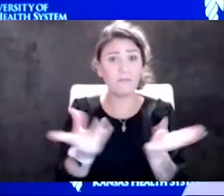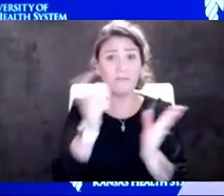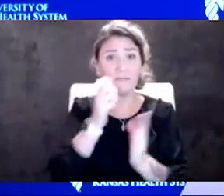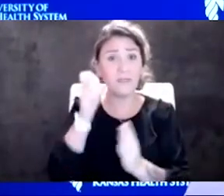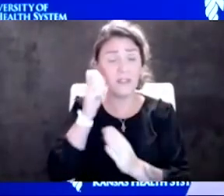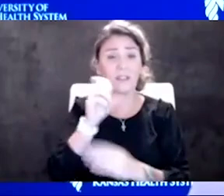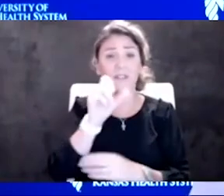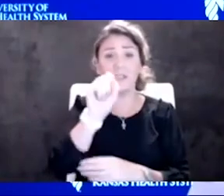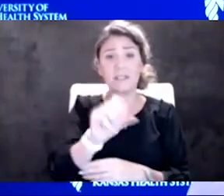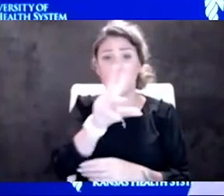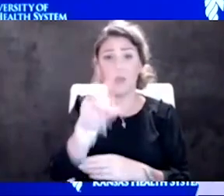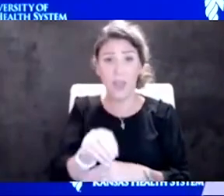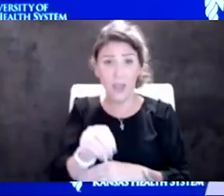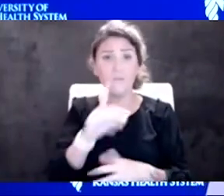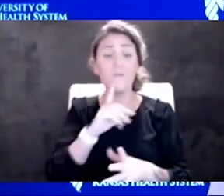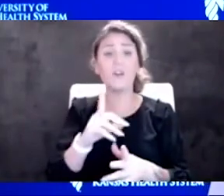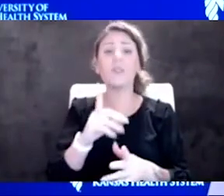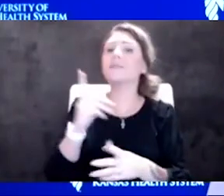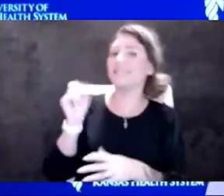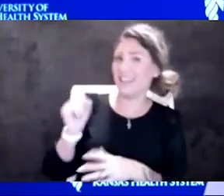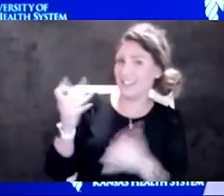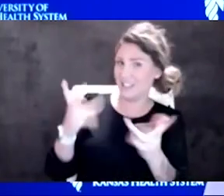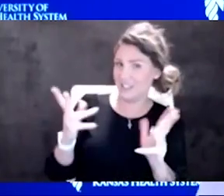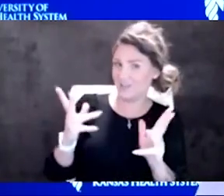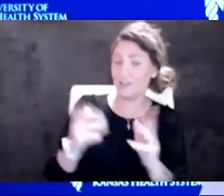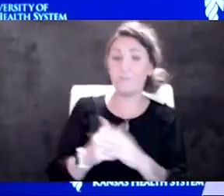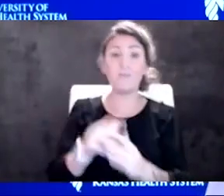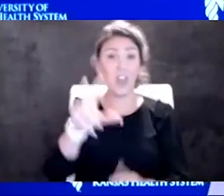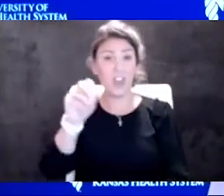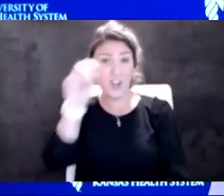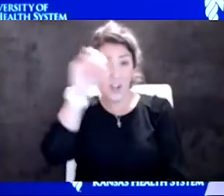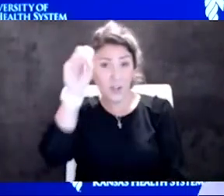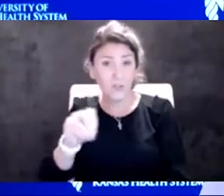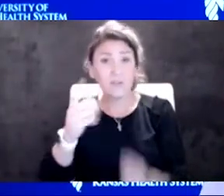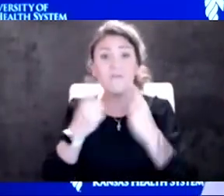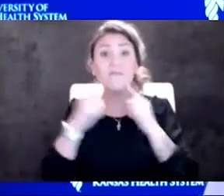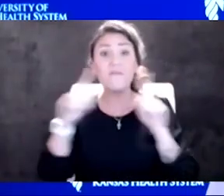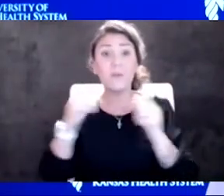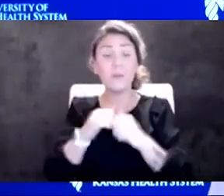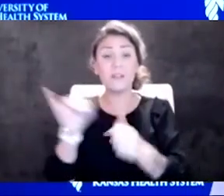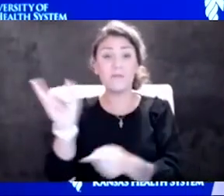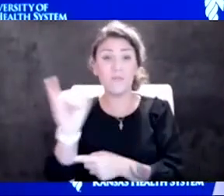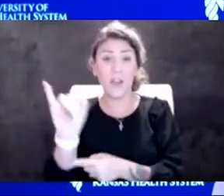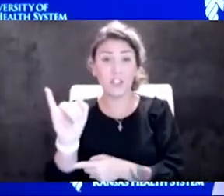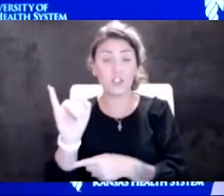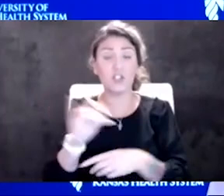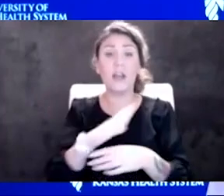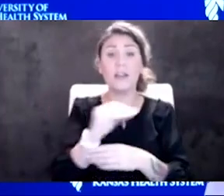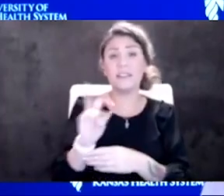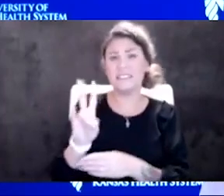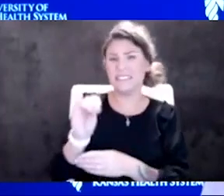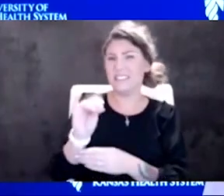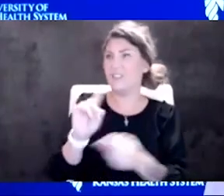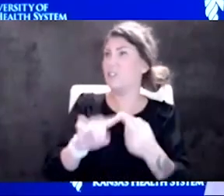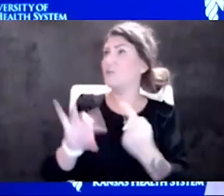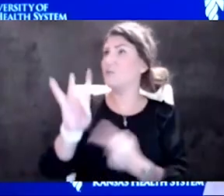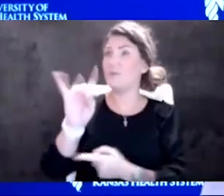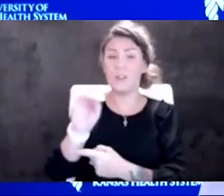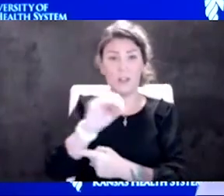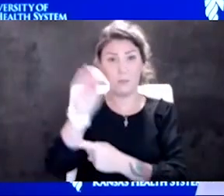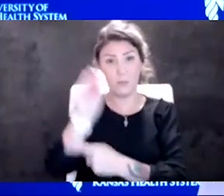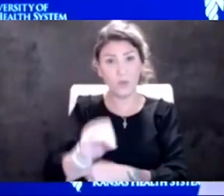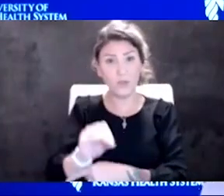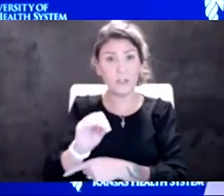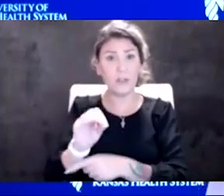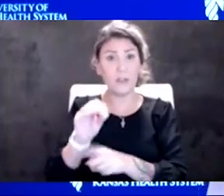with the 30% effectiveness at infection and 70 or 80% effectiveness of the vaccine